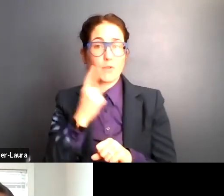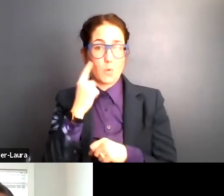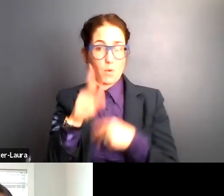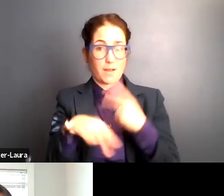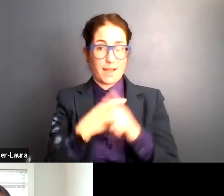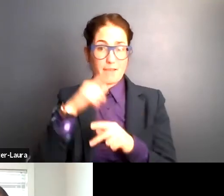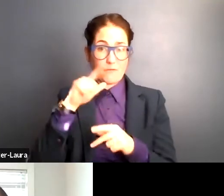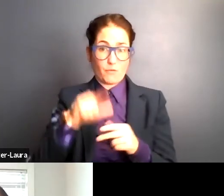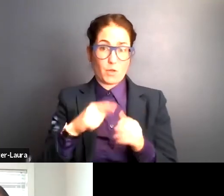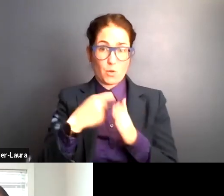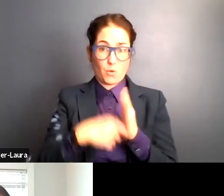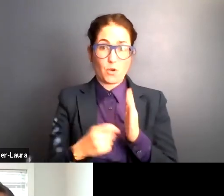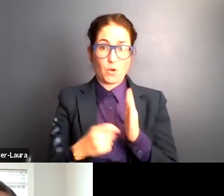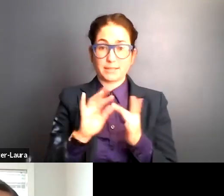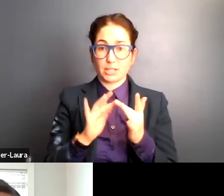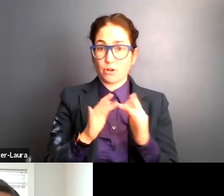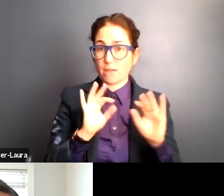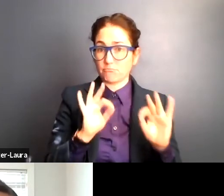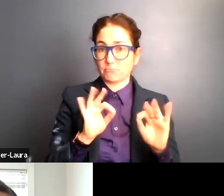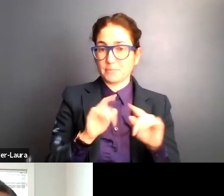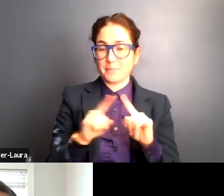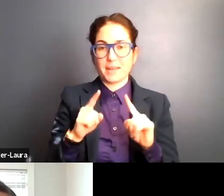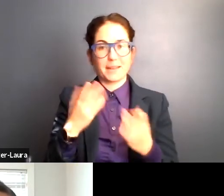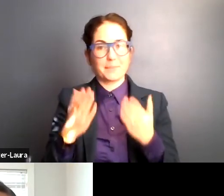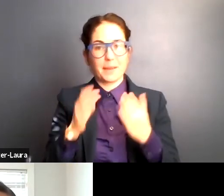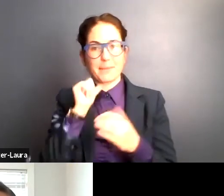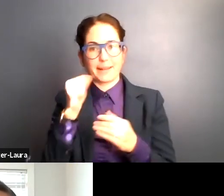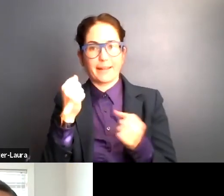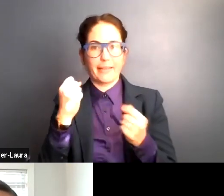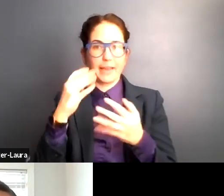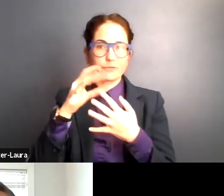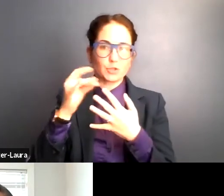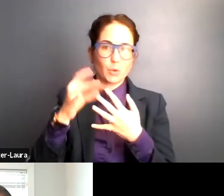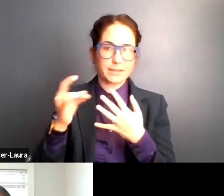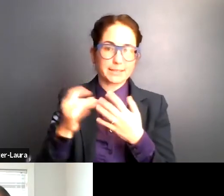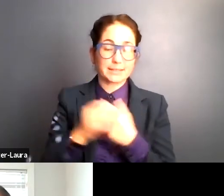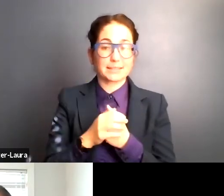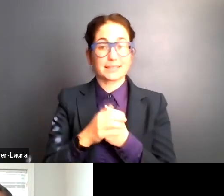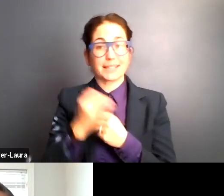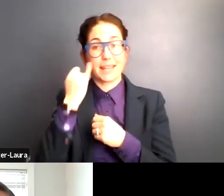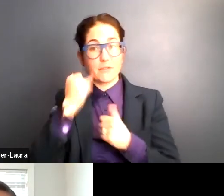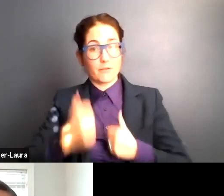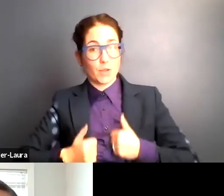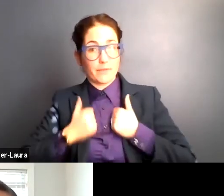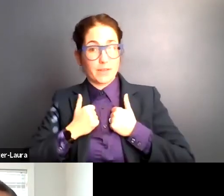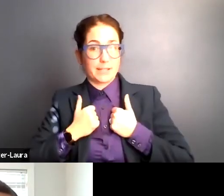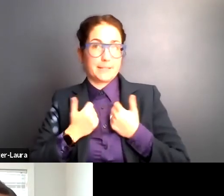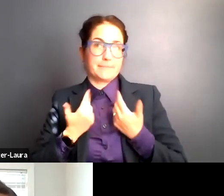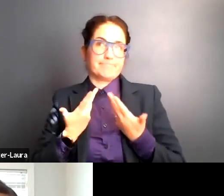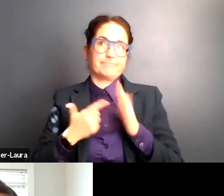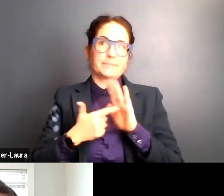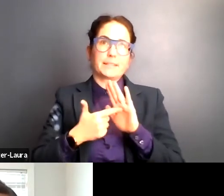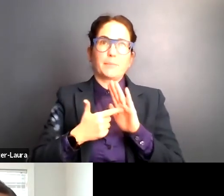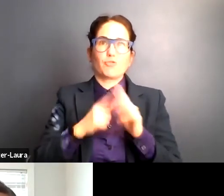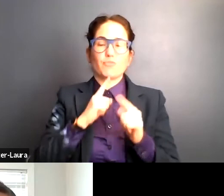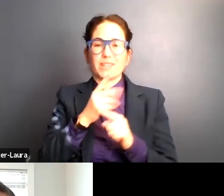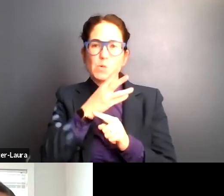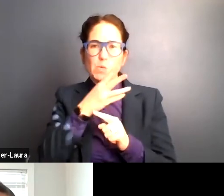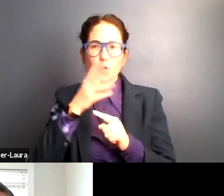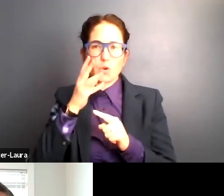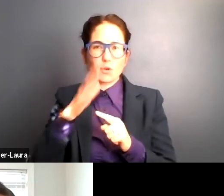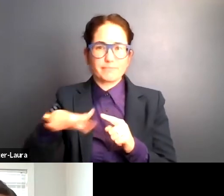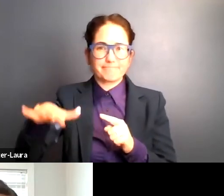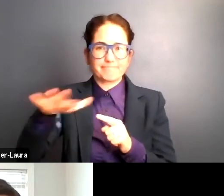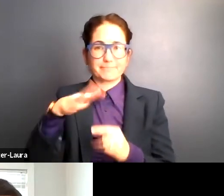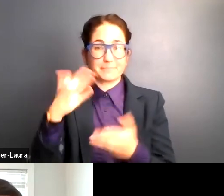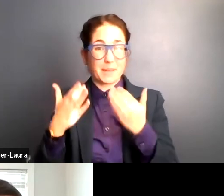low-cost internet, um, but you may not have a lot of choices. And if you lived in, let's say a rural part of the state, you